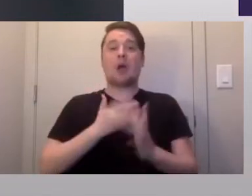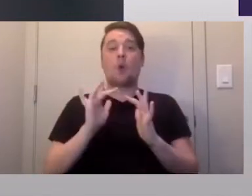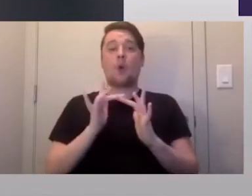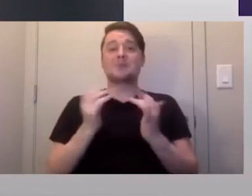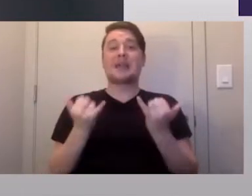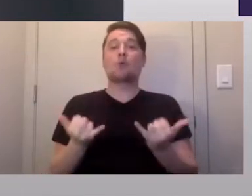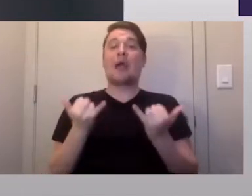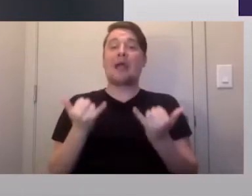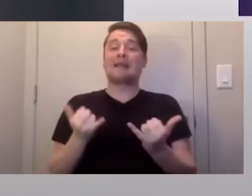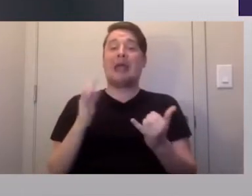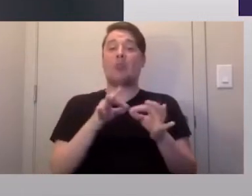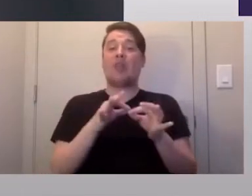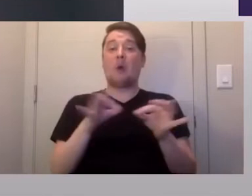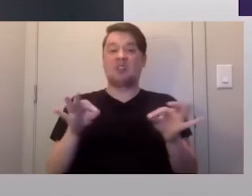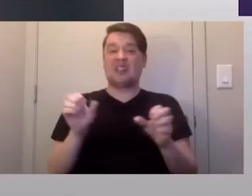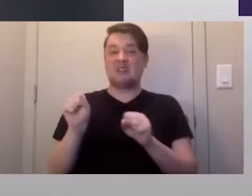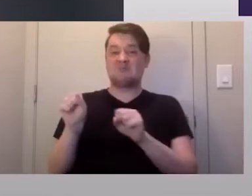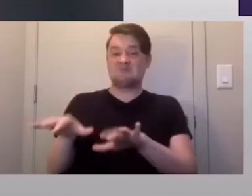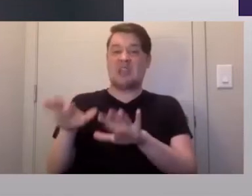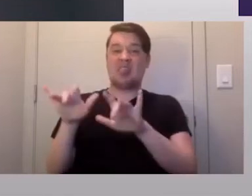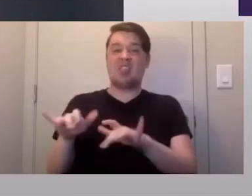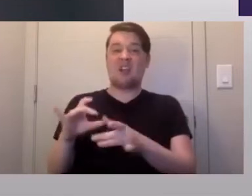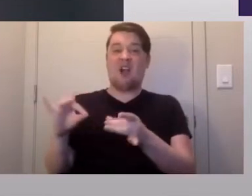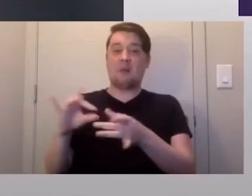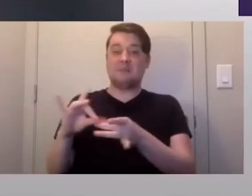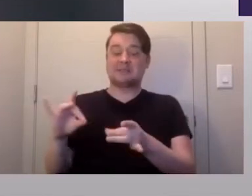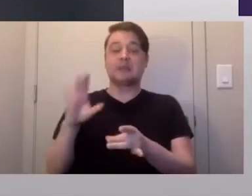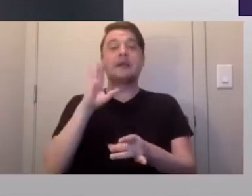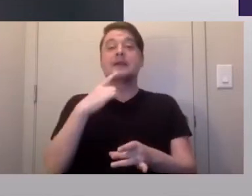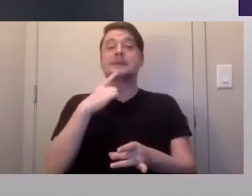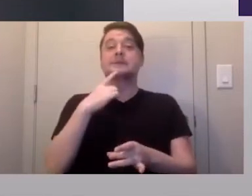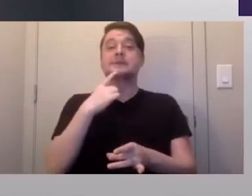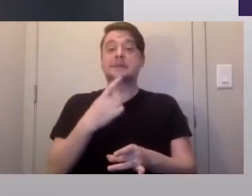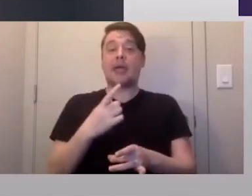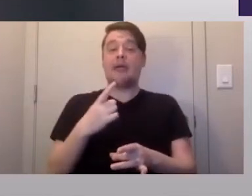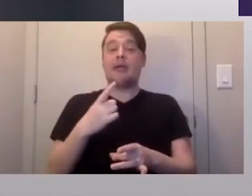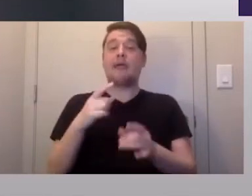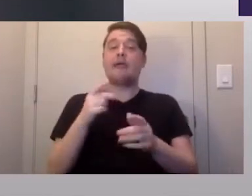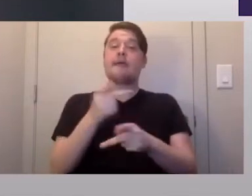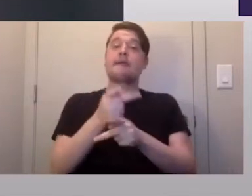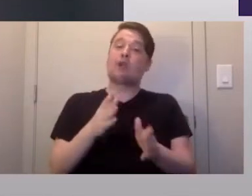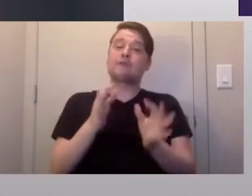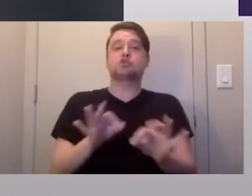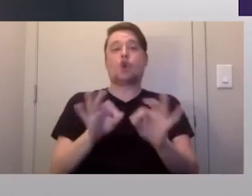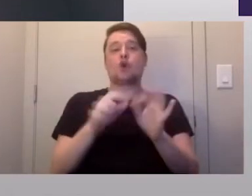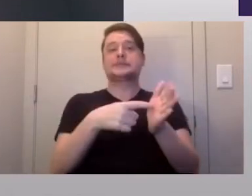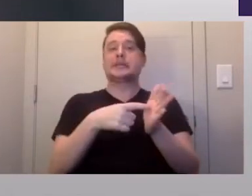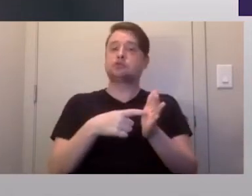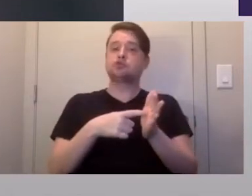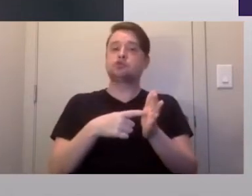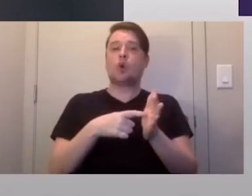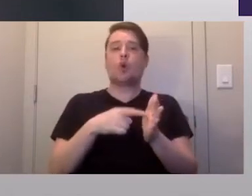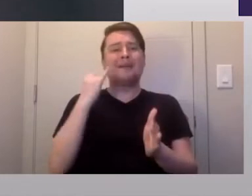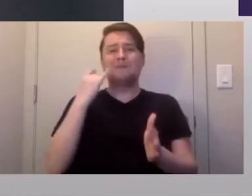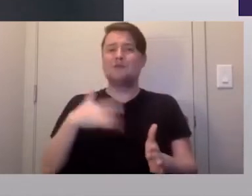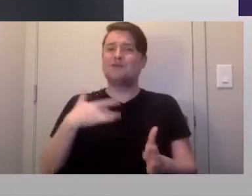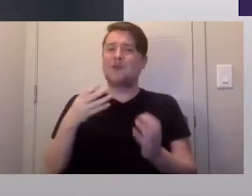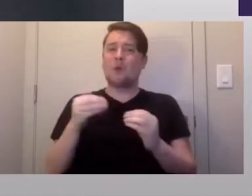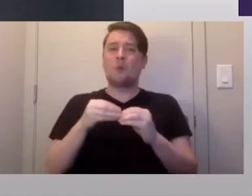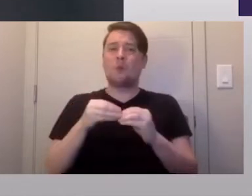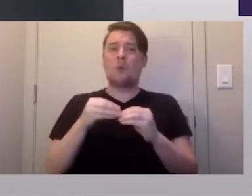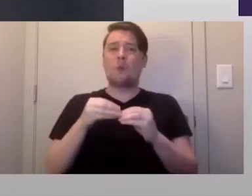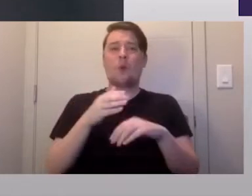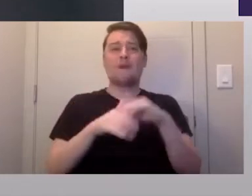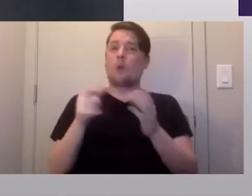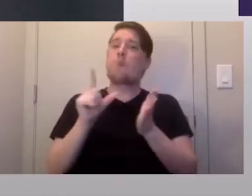that we'll link to in the comments that states that caregivers are essential workers. And if it makes you feel better, you're welcome to print that out and